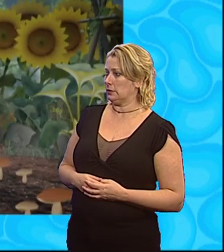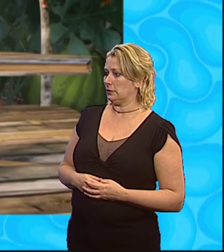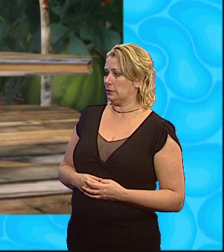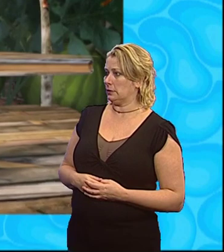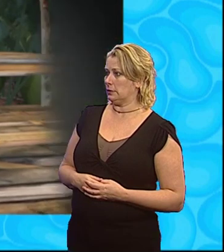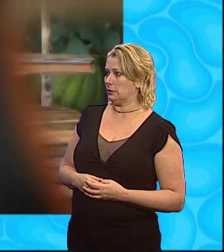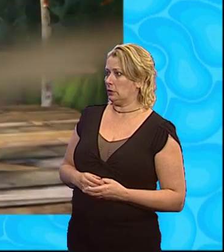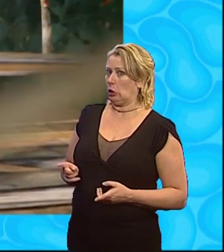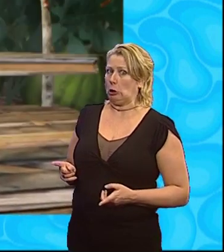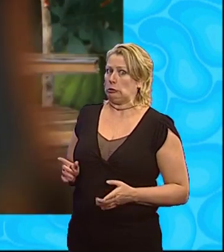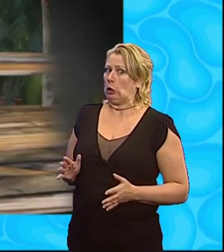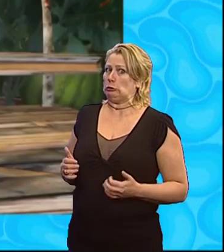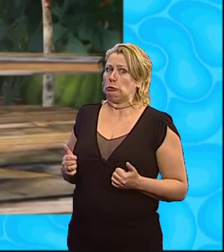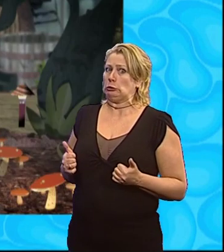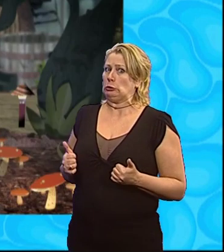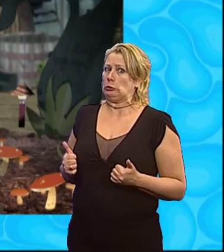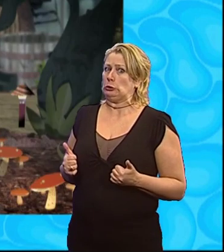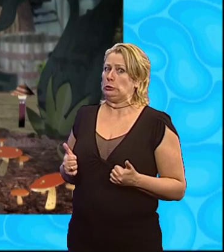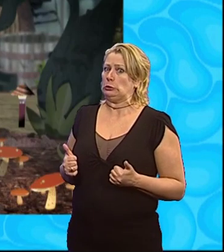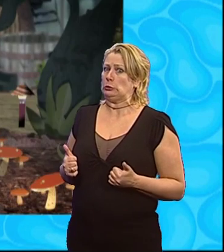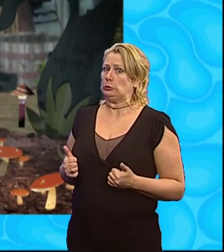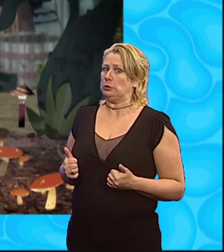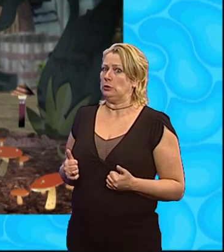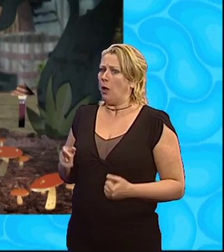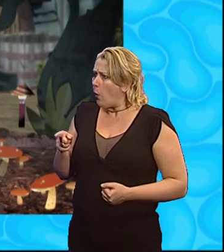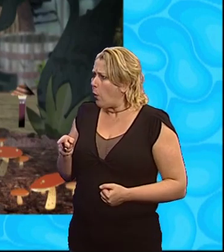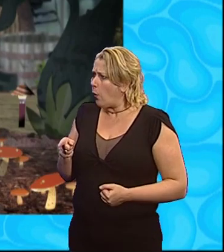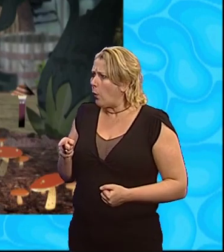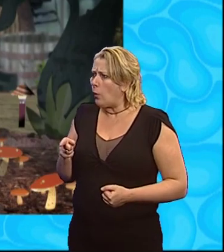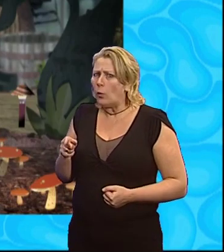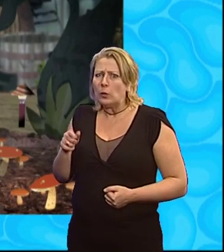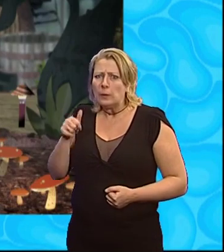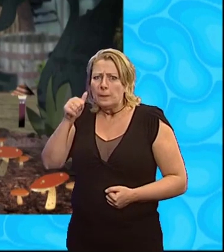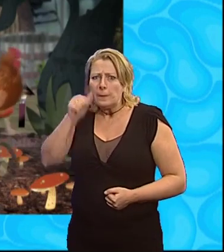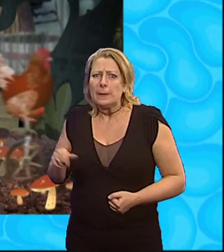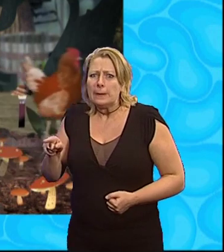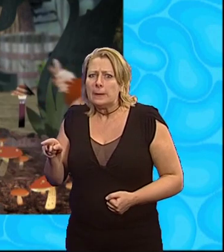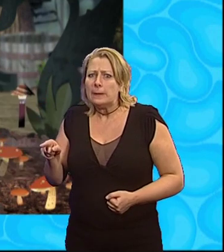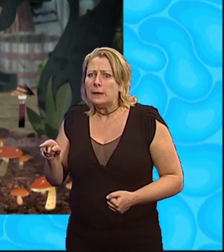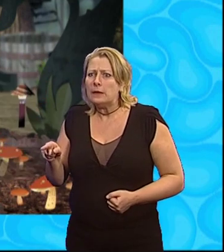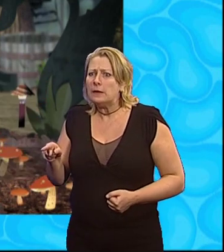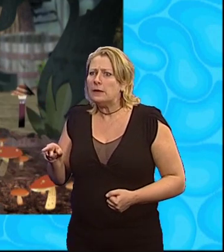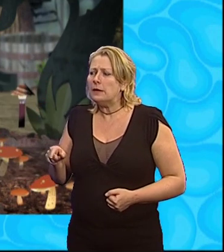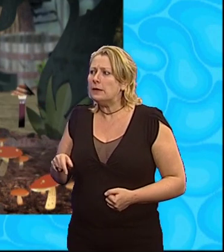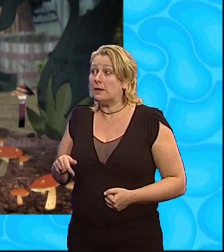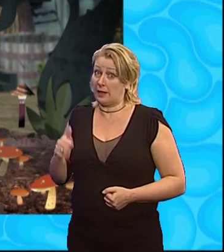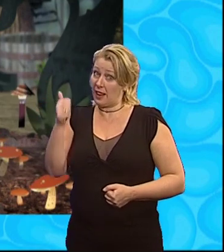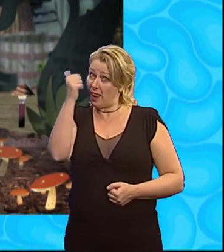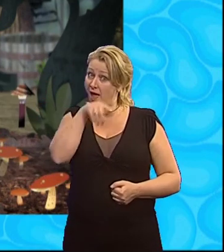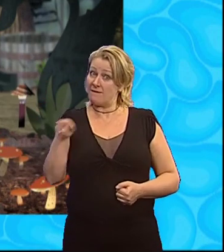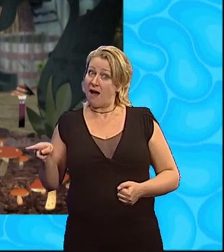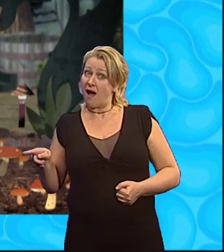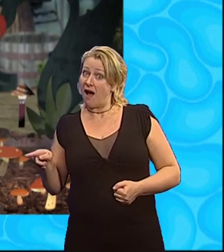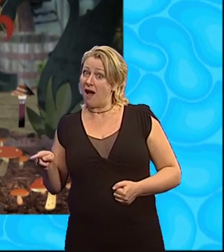Not good. Thelma, you little snake. Clever though.